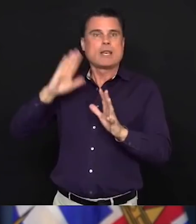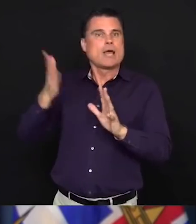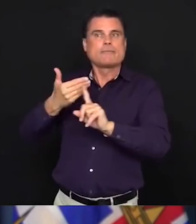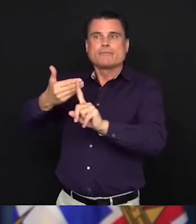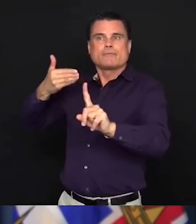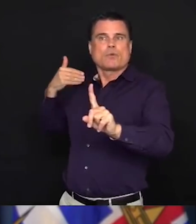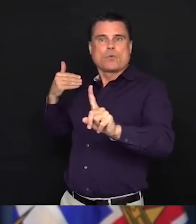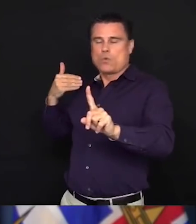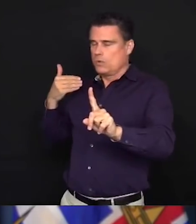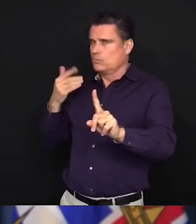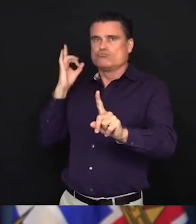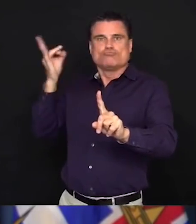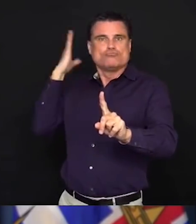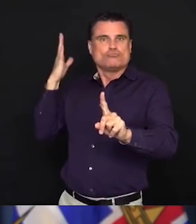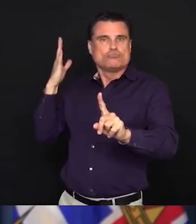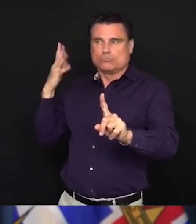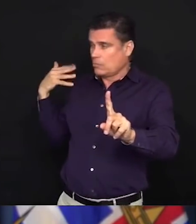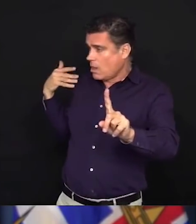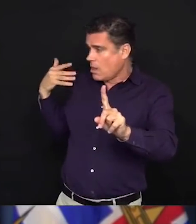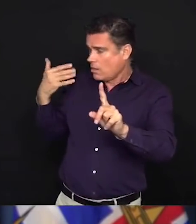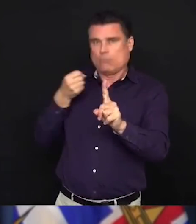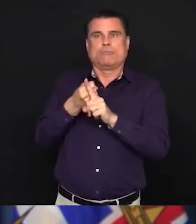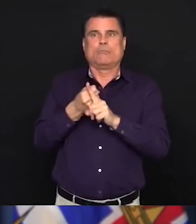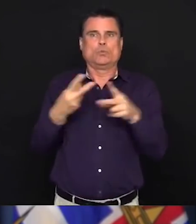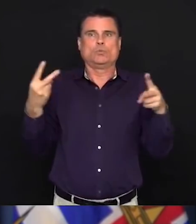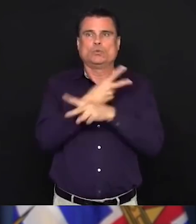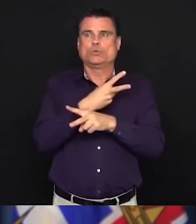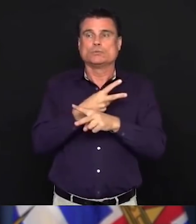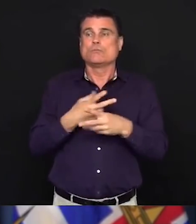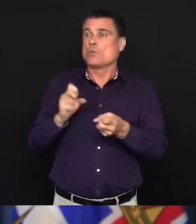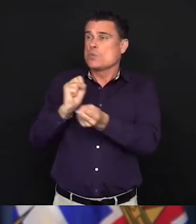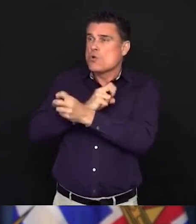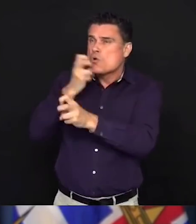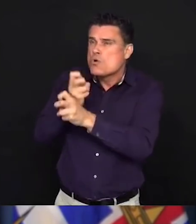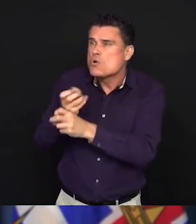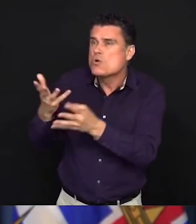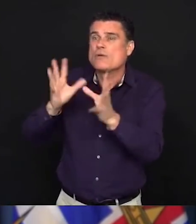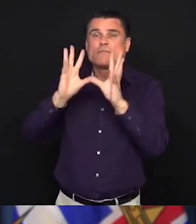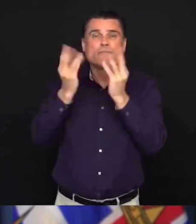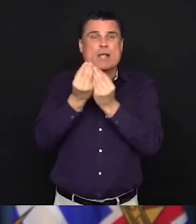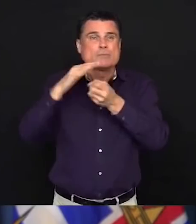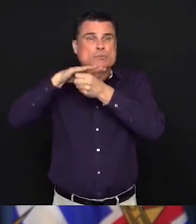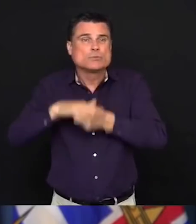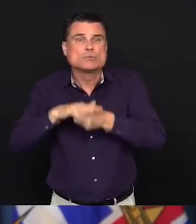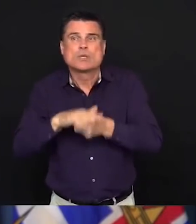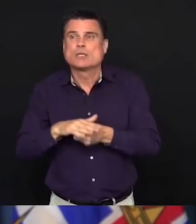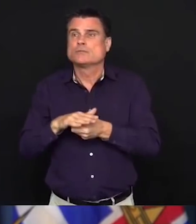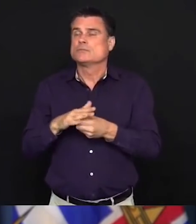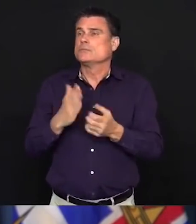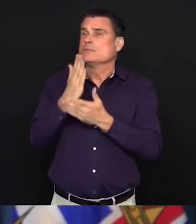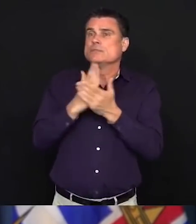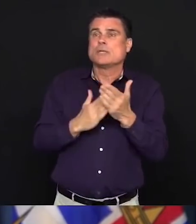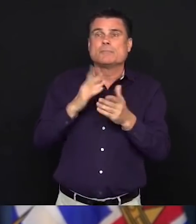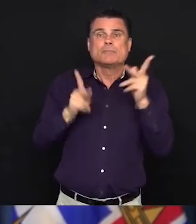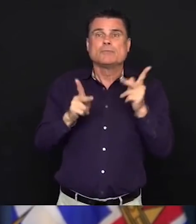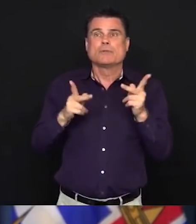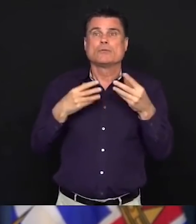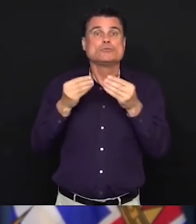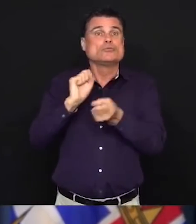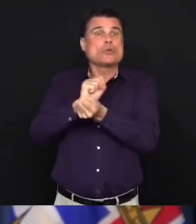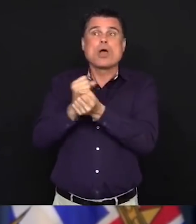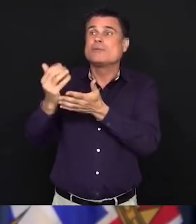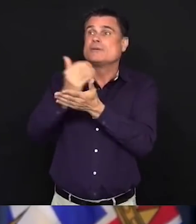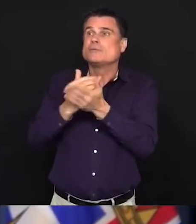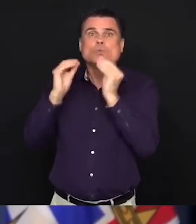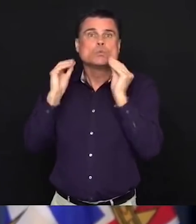intense pressure. People have lost their jobs. Businesses have been shuttered. Seniors are safe at home, but they've lost their